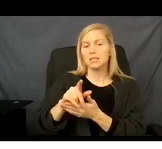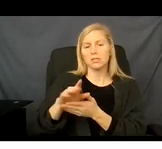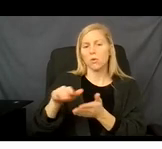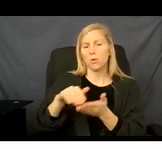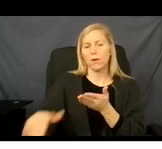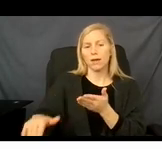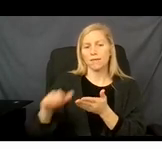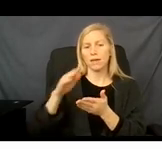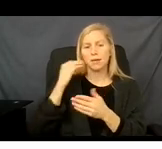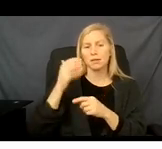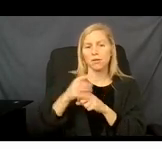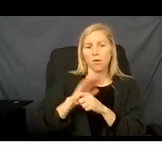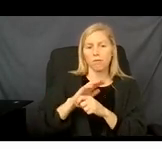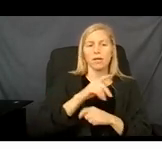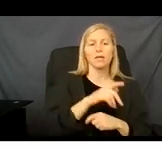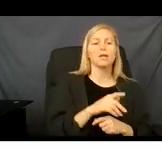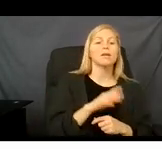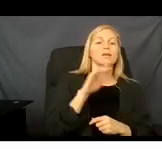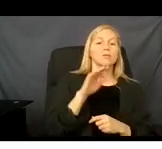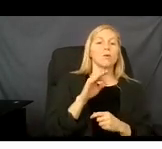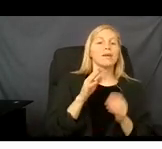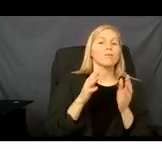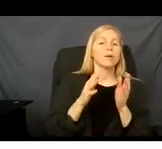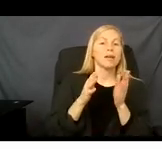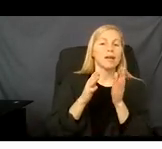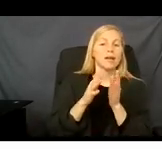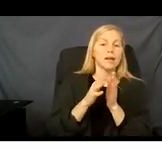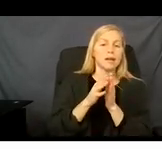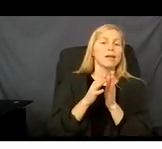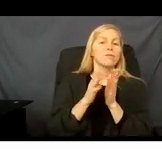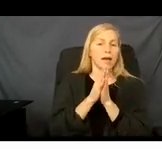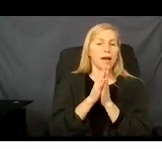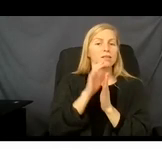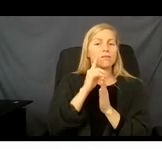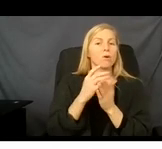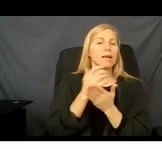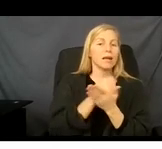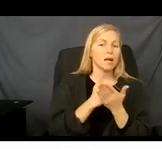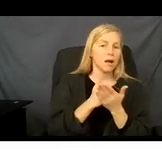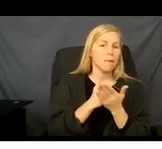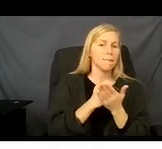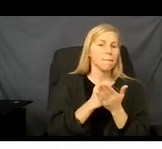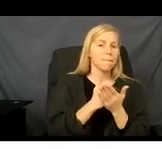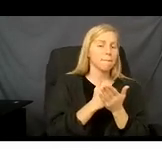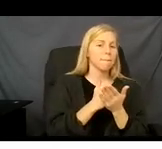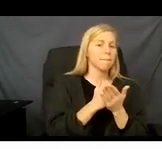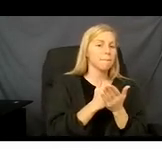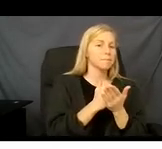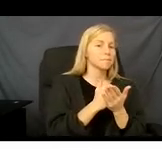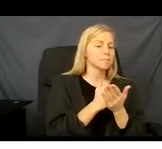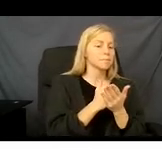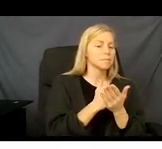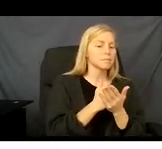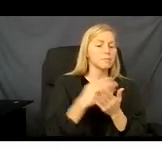and the system says you need to submit income documents to perfect the eligibility, or your eligibility is pending